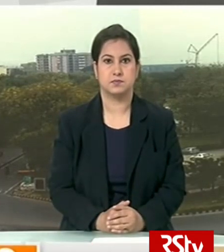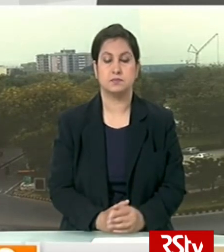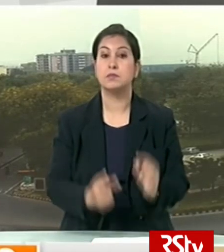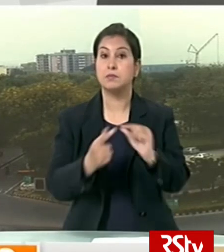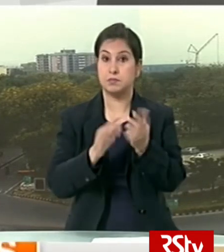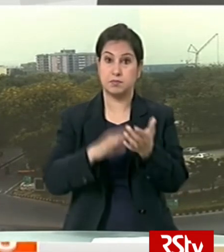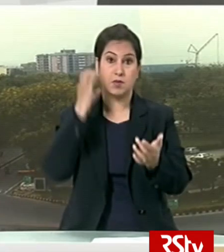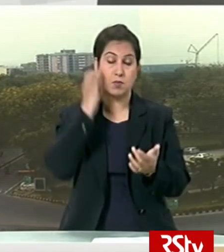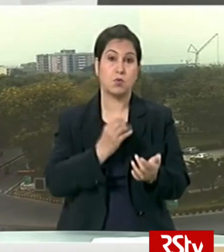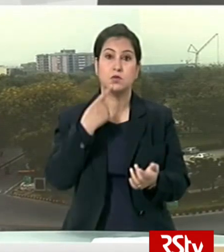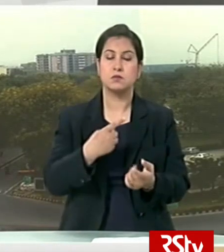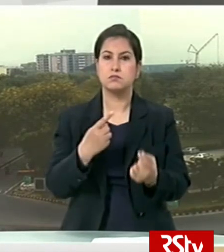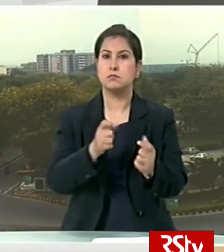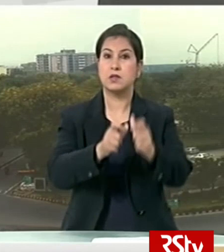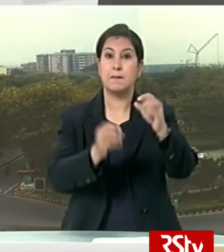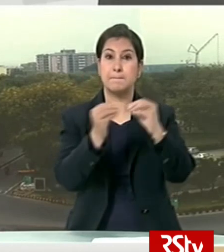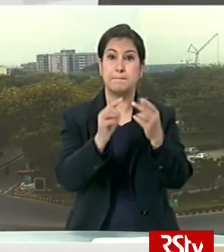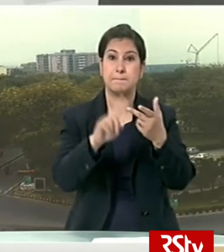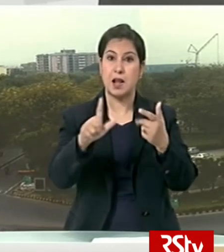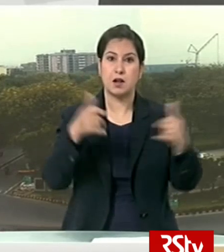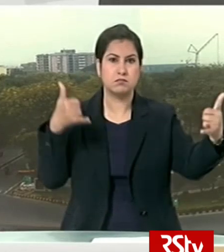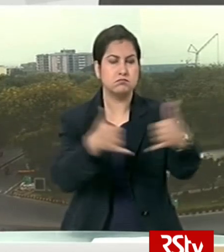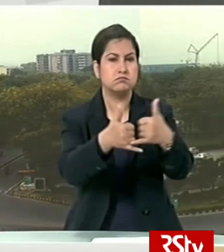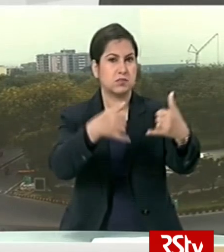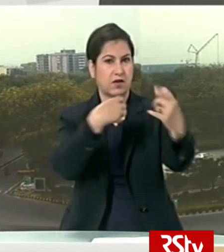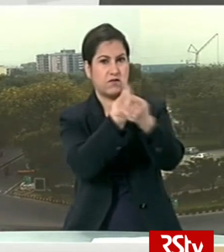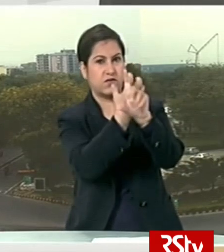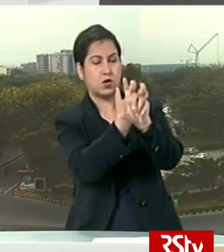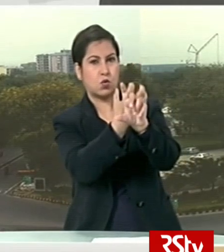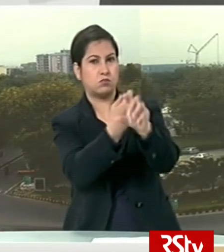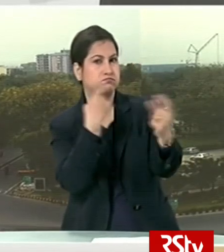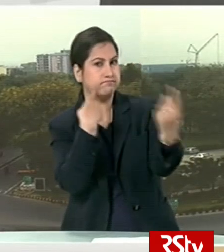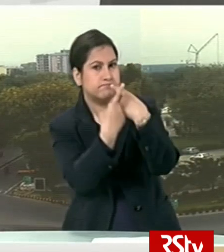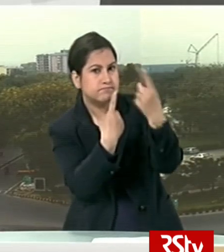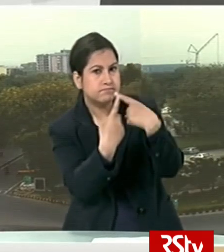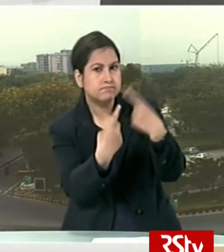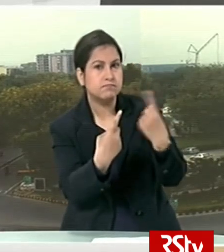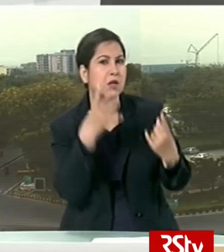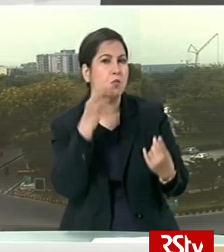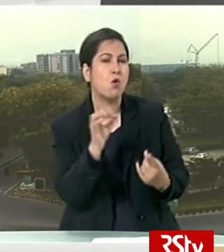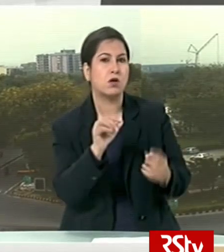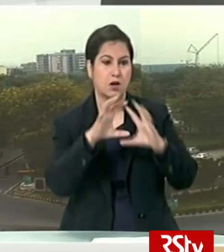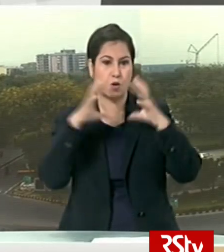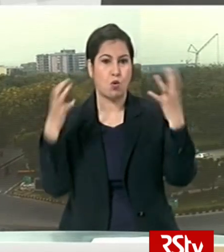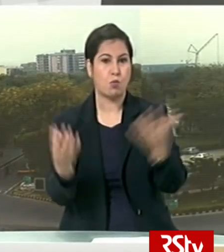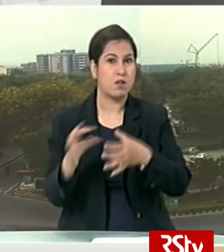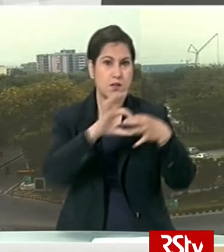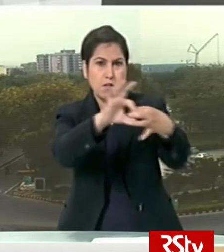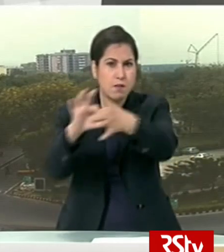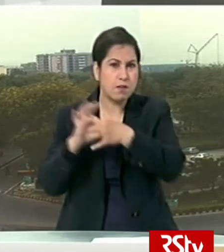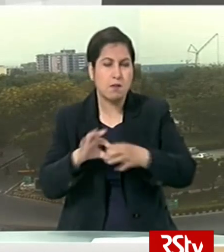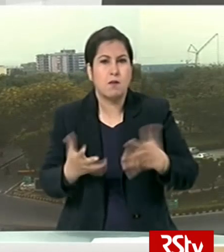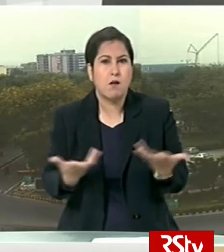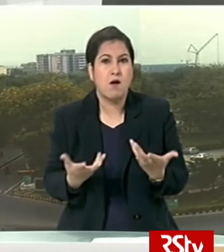prime minister narendra modi interacts with bill gates via video conferencing dignitaries discuss importance of global